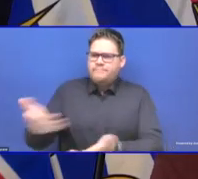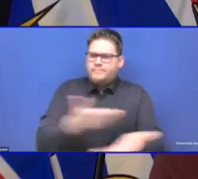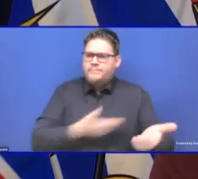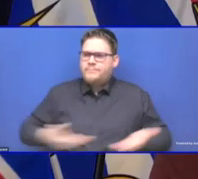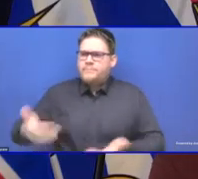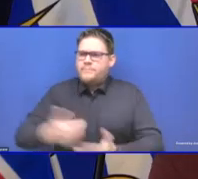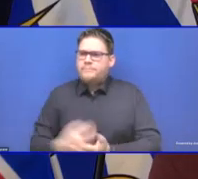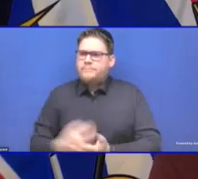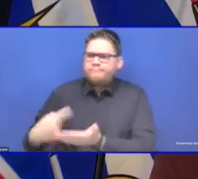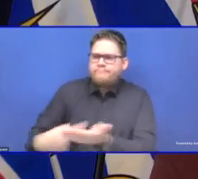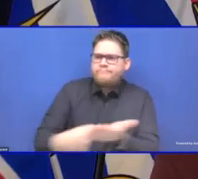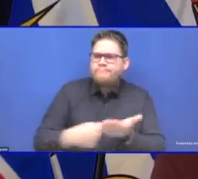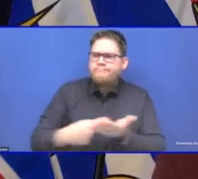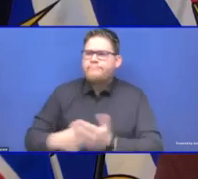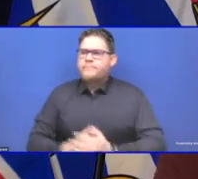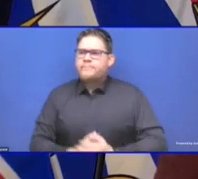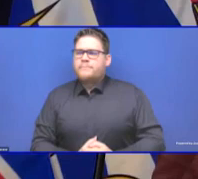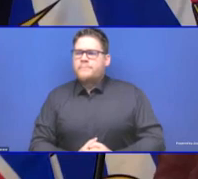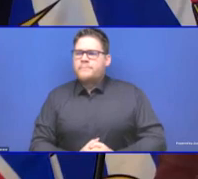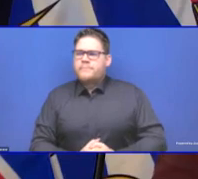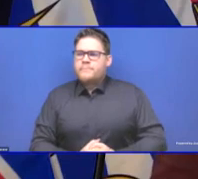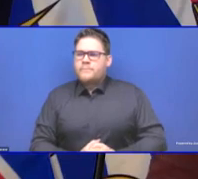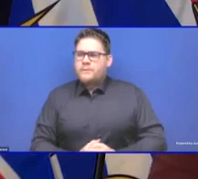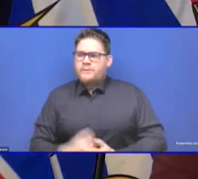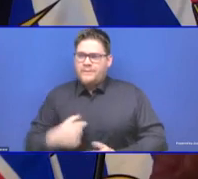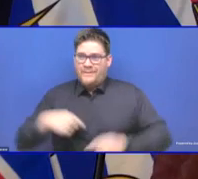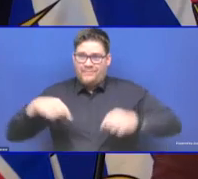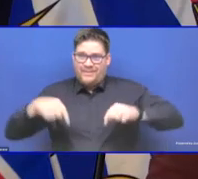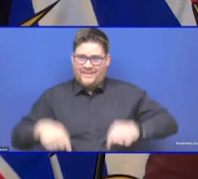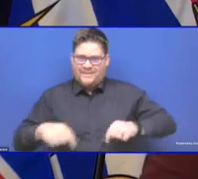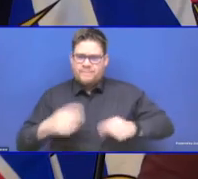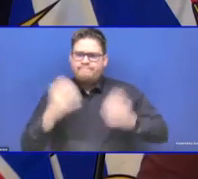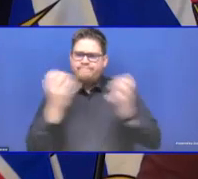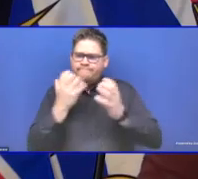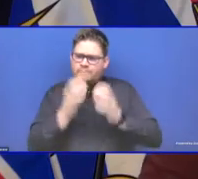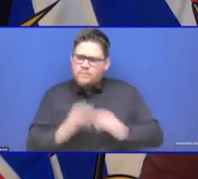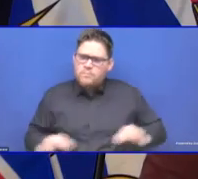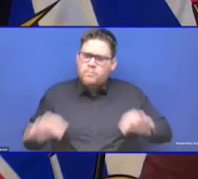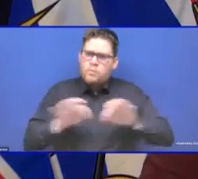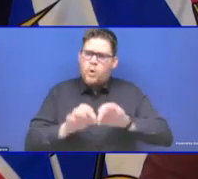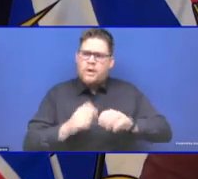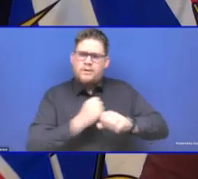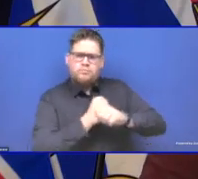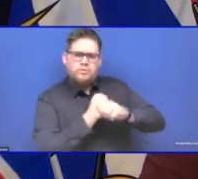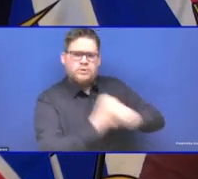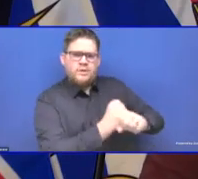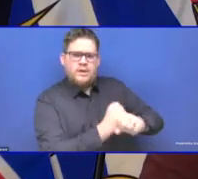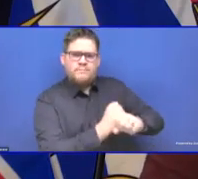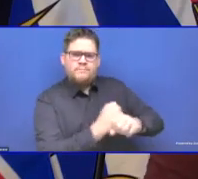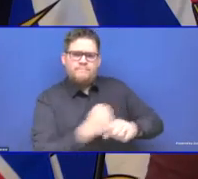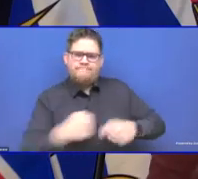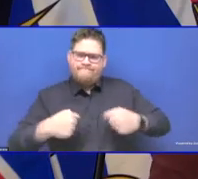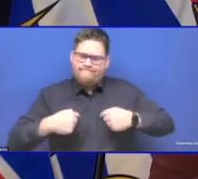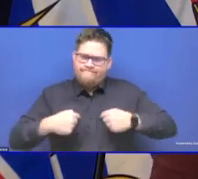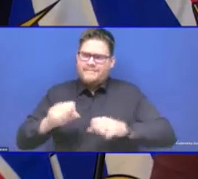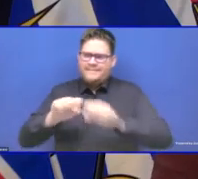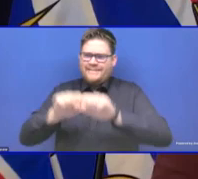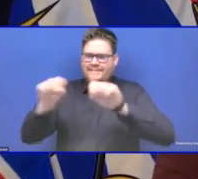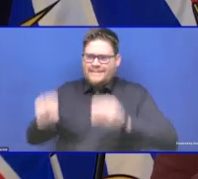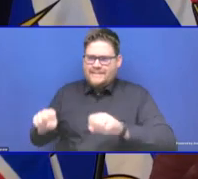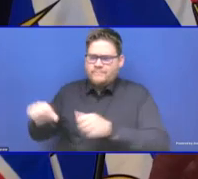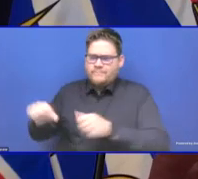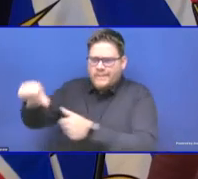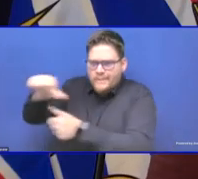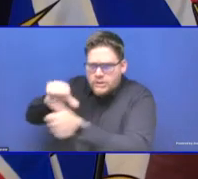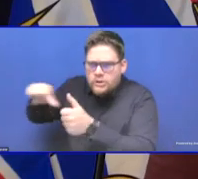it is to protect our healthcare system, to protect each other, but to protect the people we serve and the people we care for. And we are committed to doing